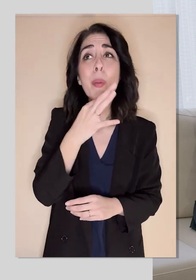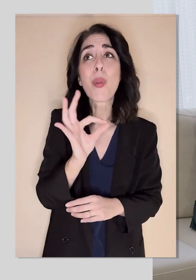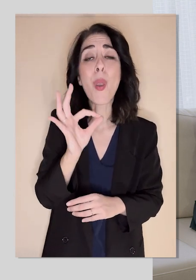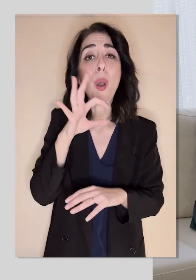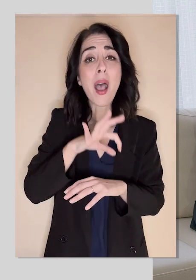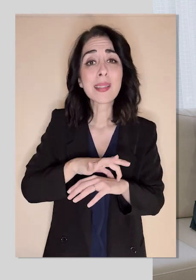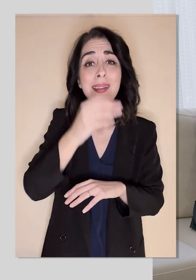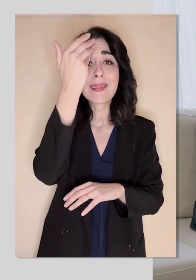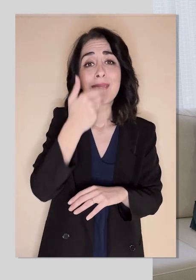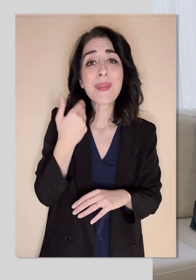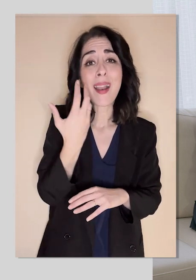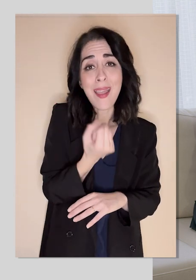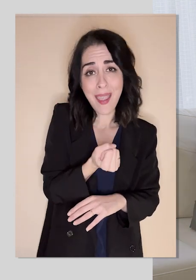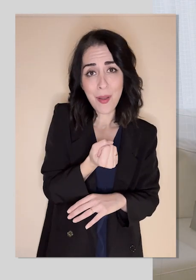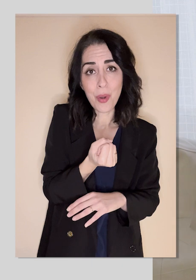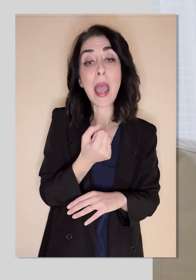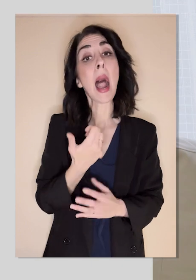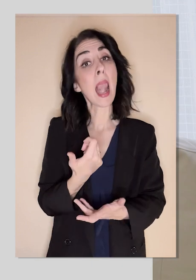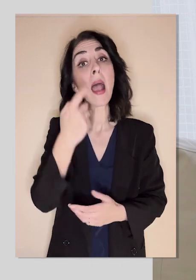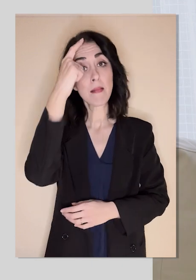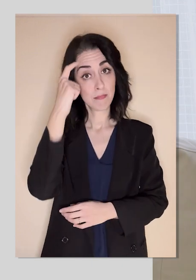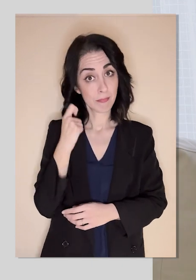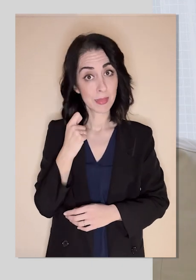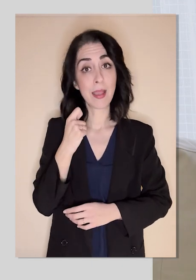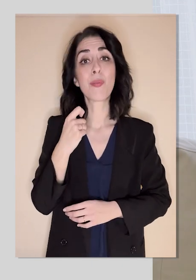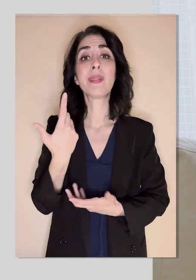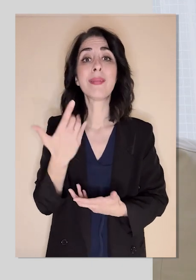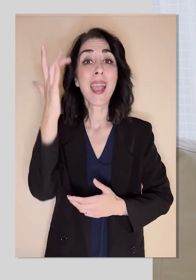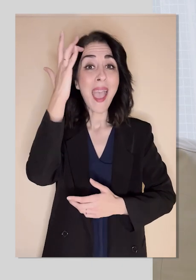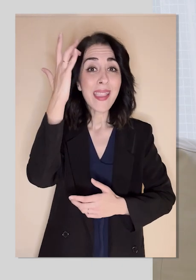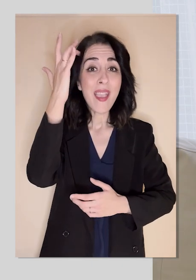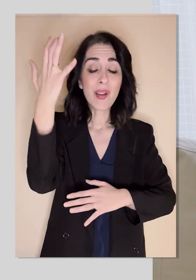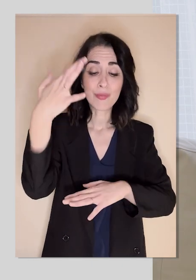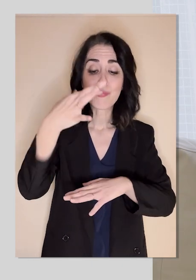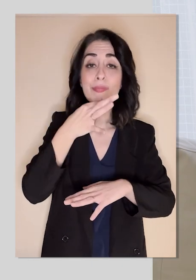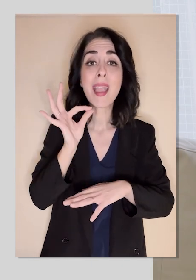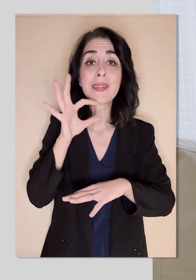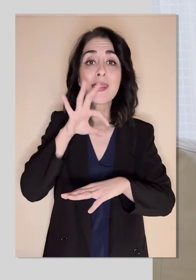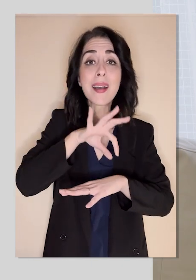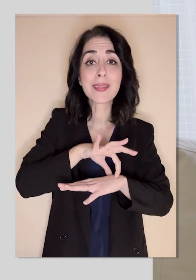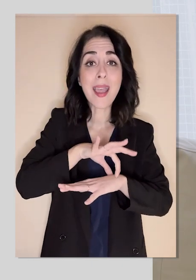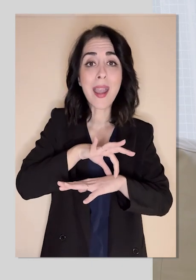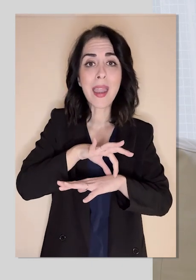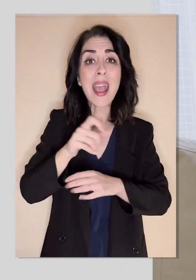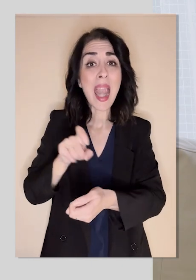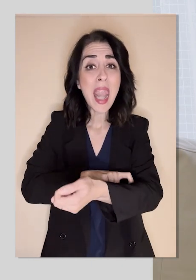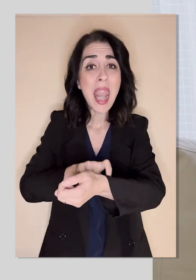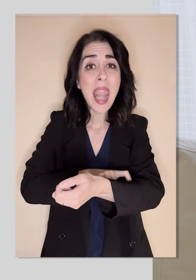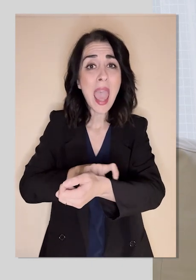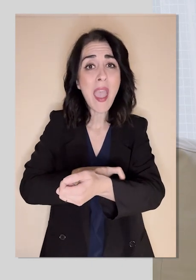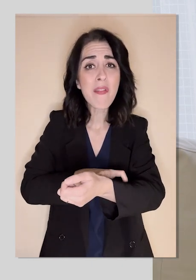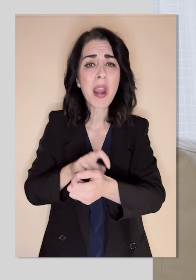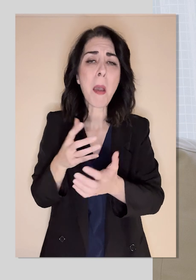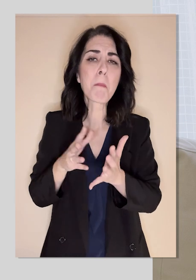involves nerves that are just outside the brain that go to the face. The trigeminal